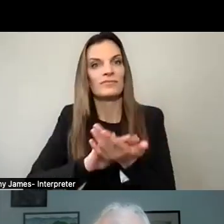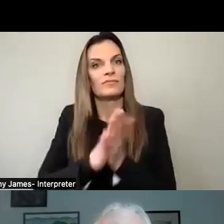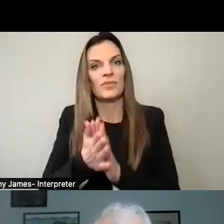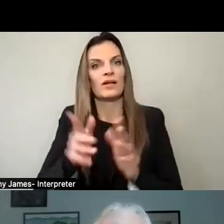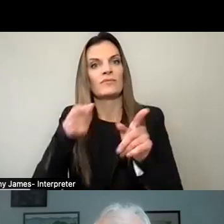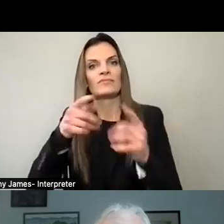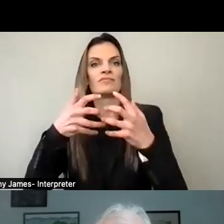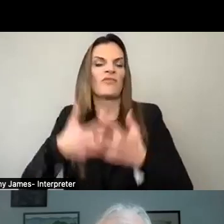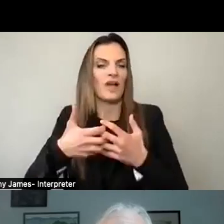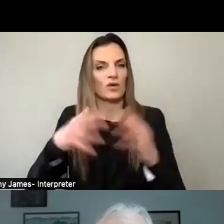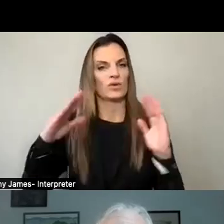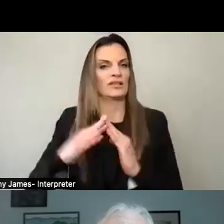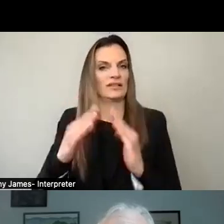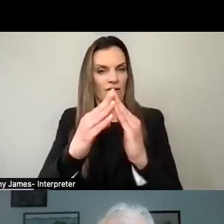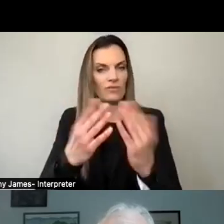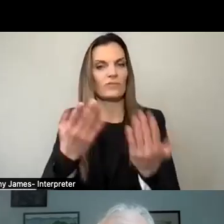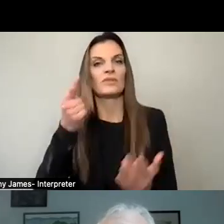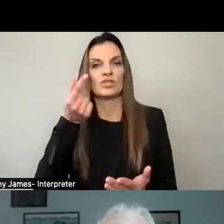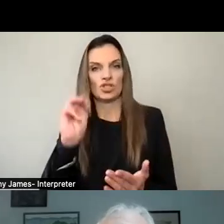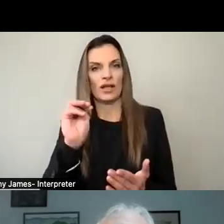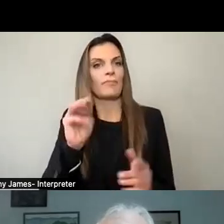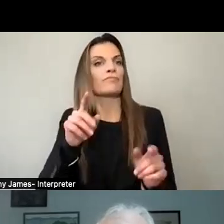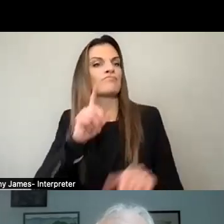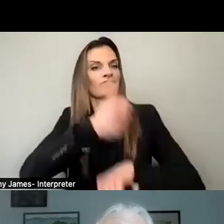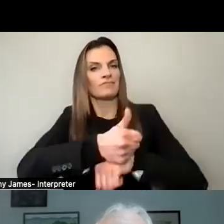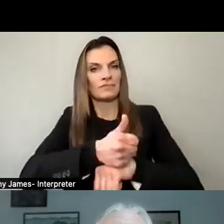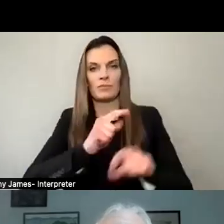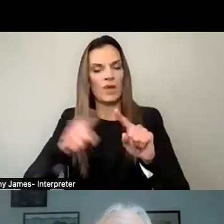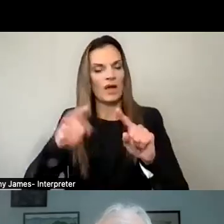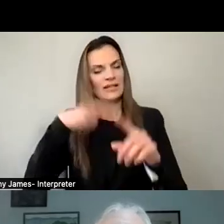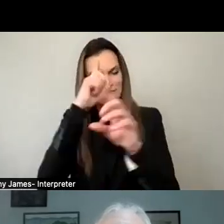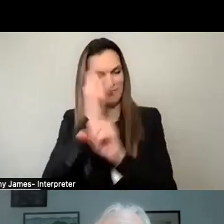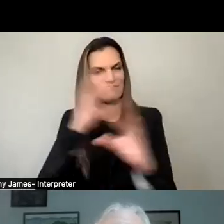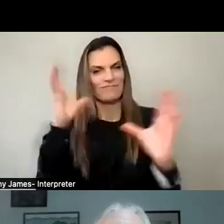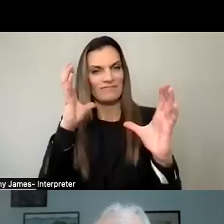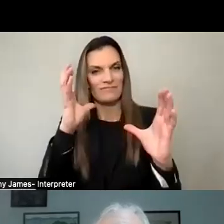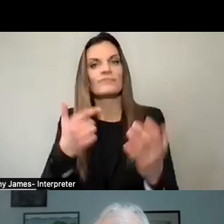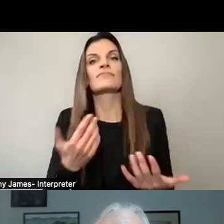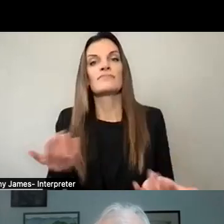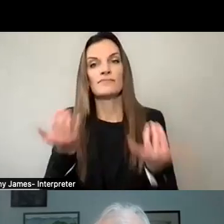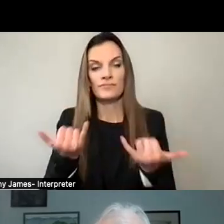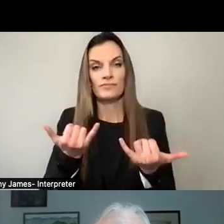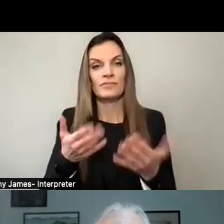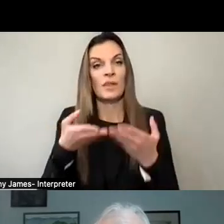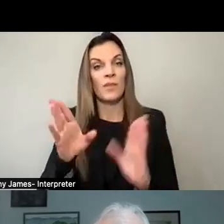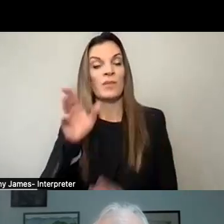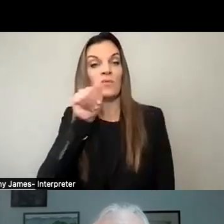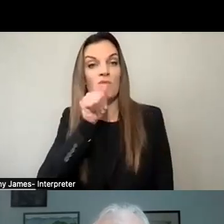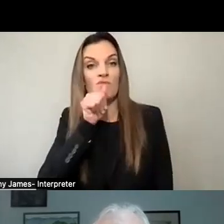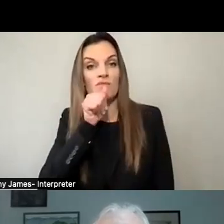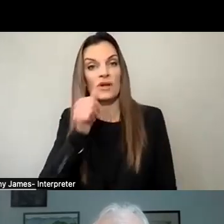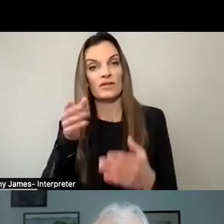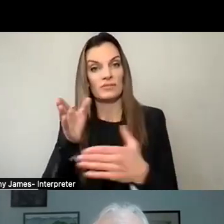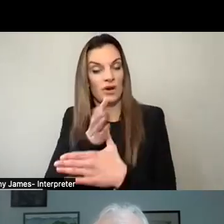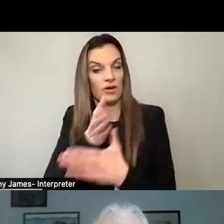factory town. But together, we had a vision. We had a plan. Today, with public-private partnerships, a